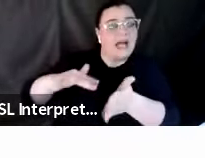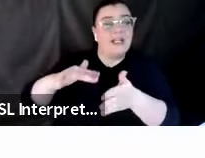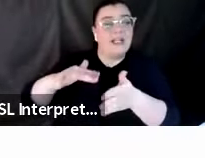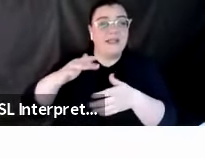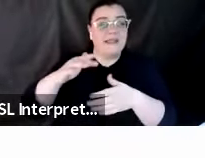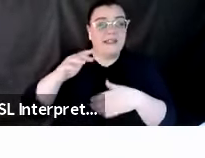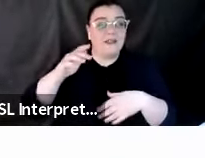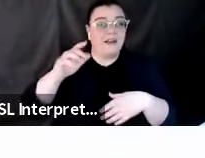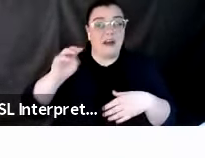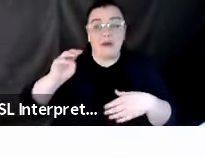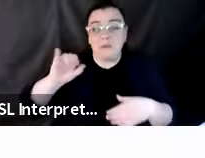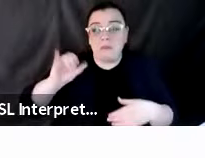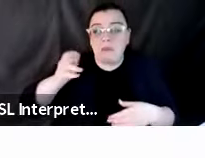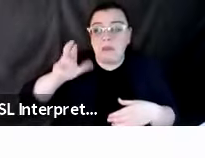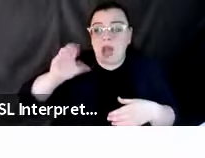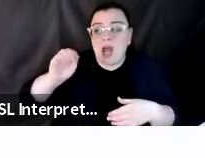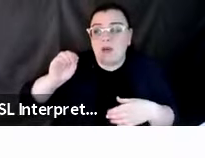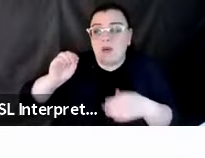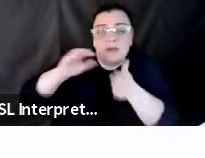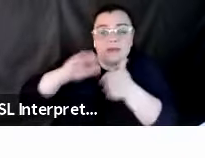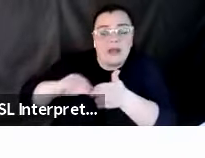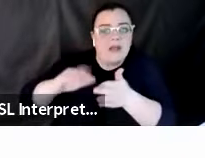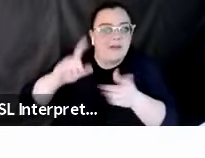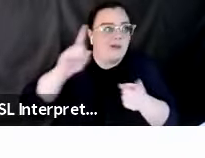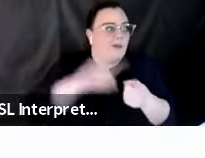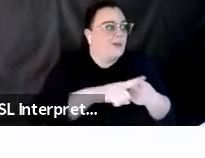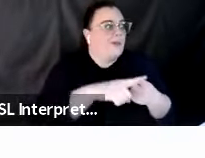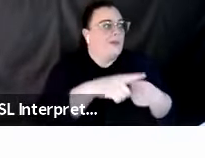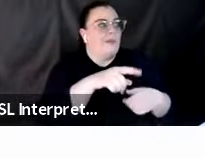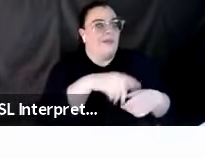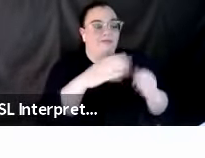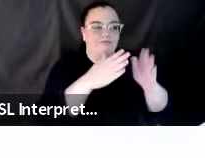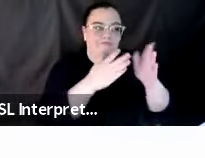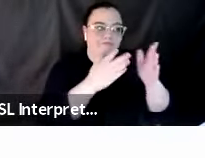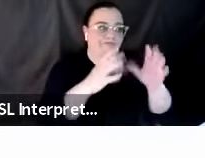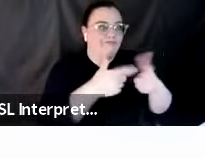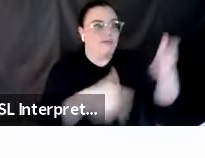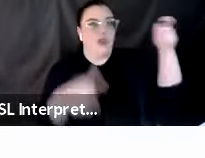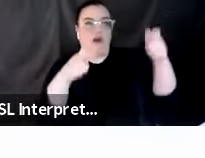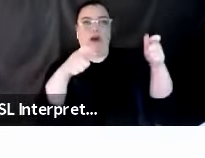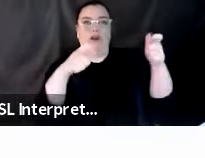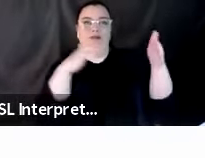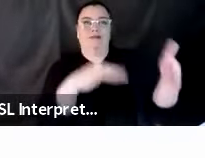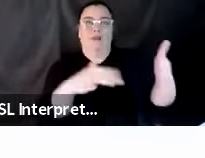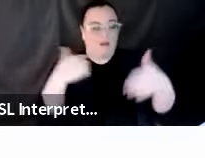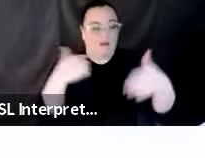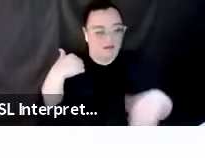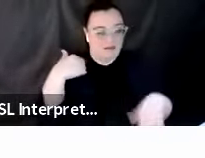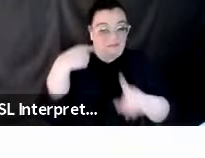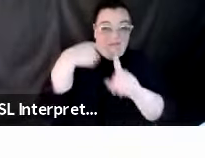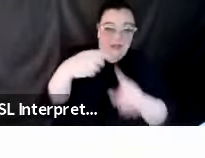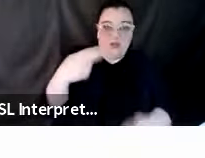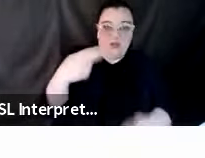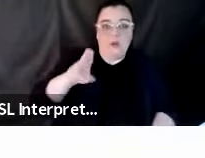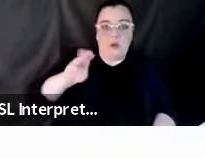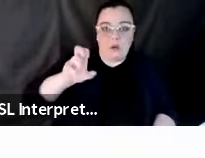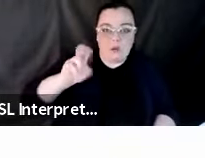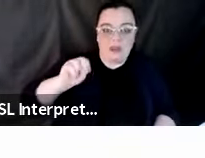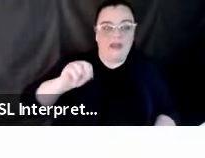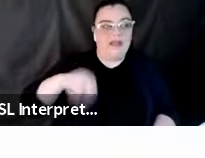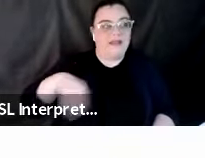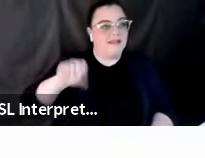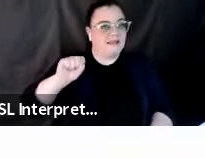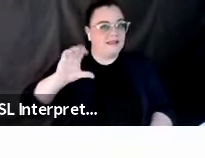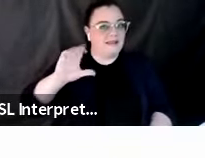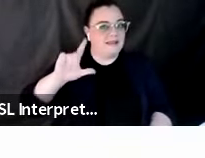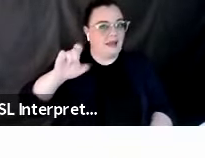of studies, because we have to deal with multiple scales and, uh, the, the human time scale and thousands of years in